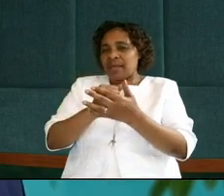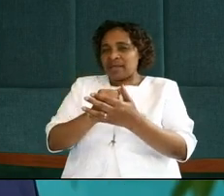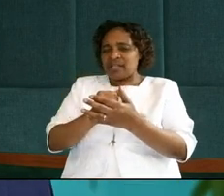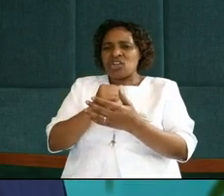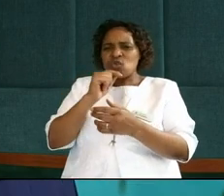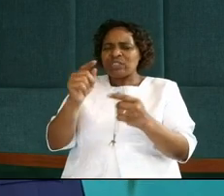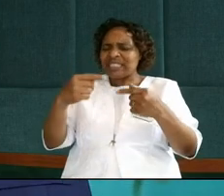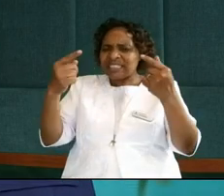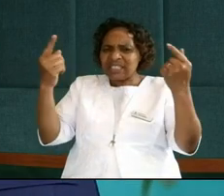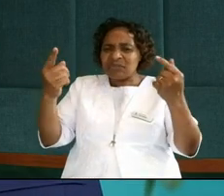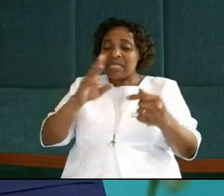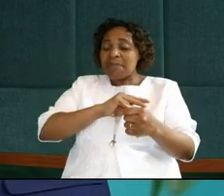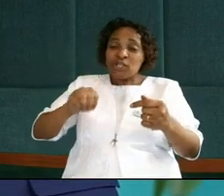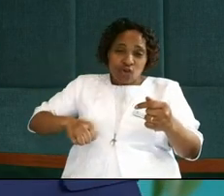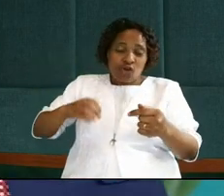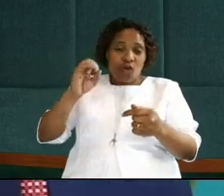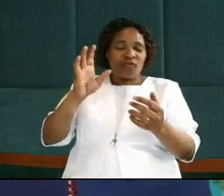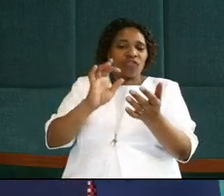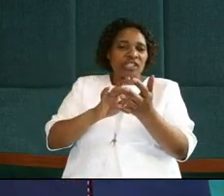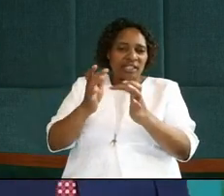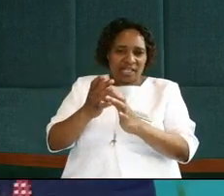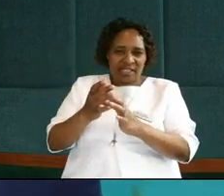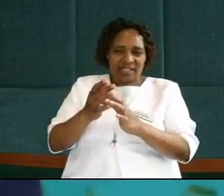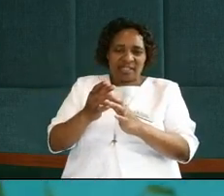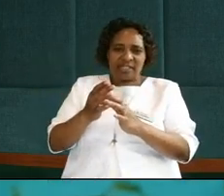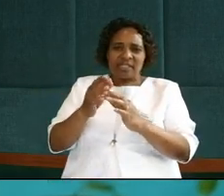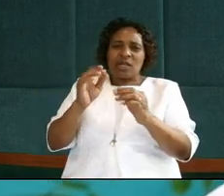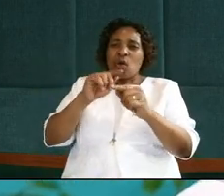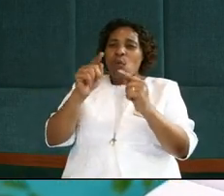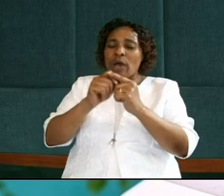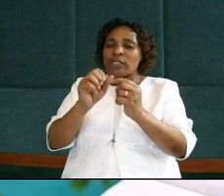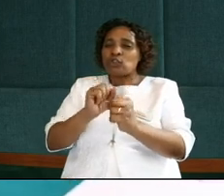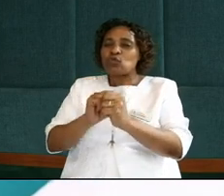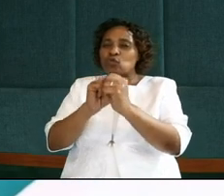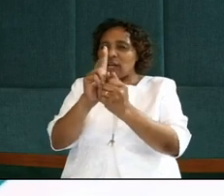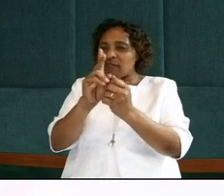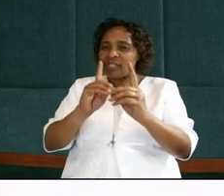stories of the ministry of Jesus, when out of twelve, he only lost one,